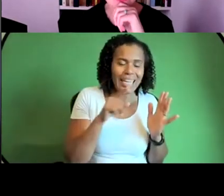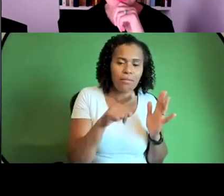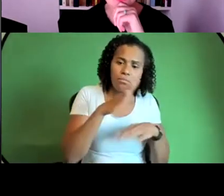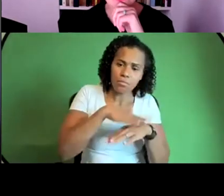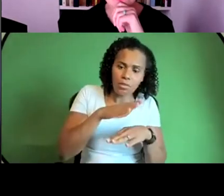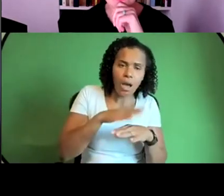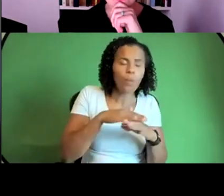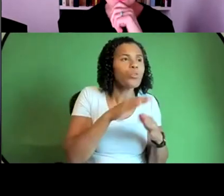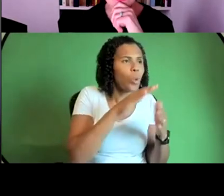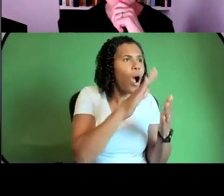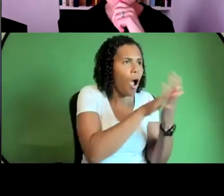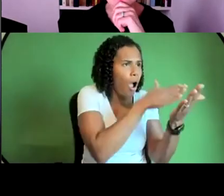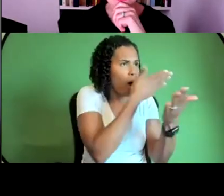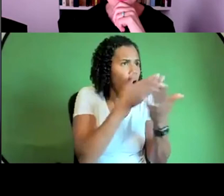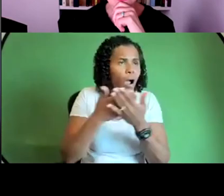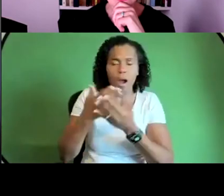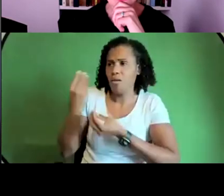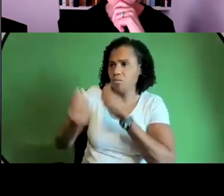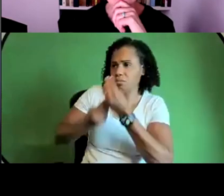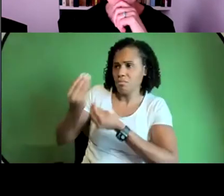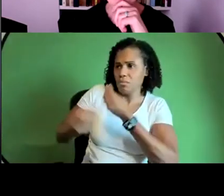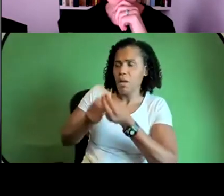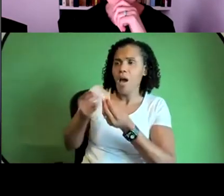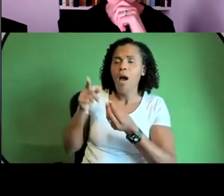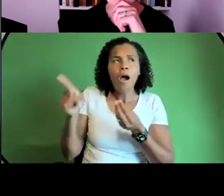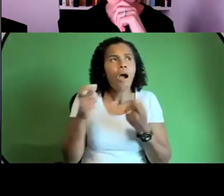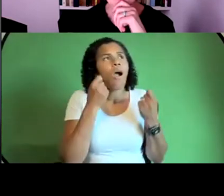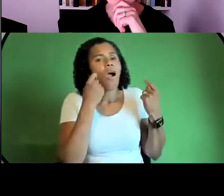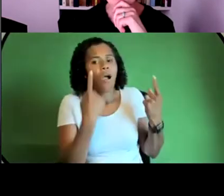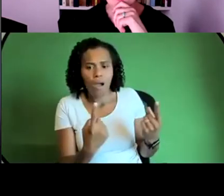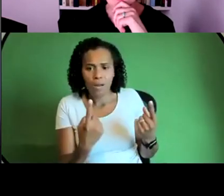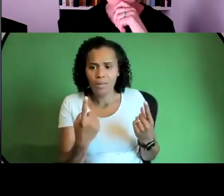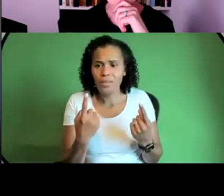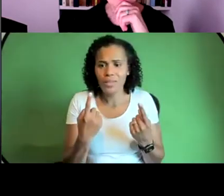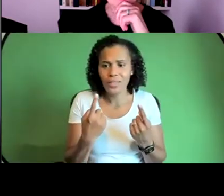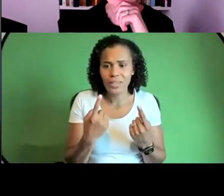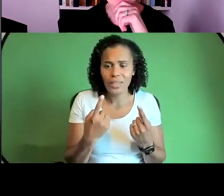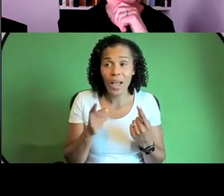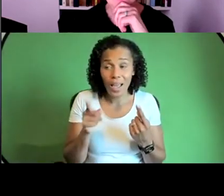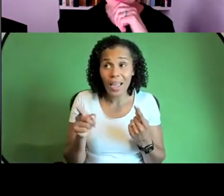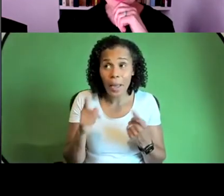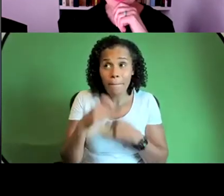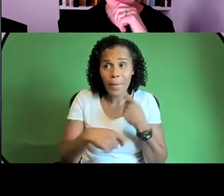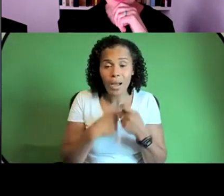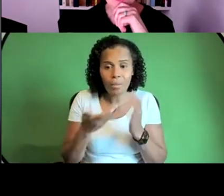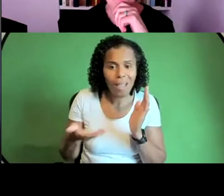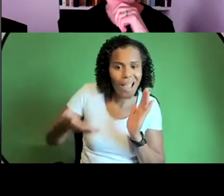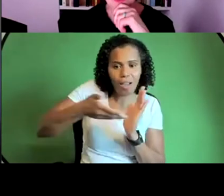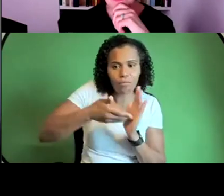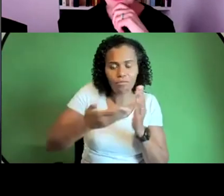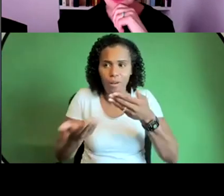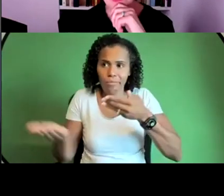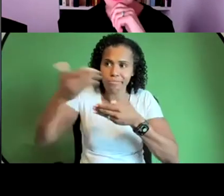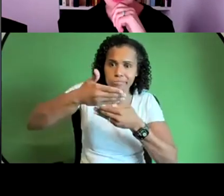the knowledge to do that for you and i think it's just like a colossal endeavor and it's something that i have